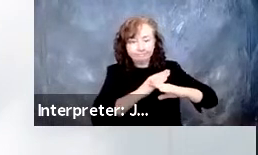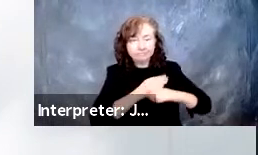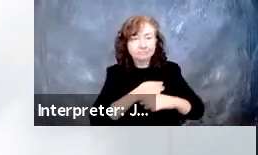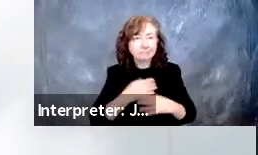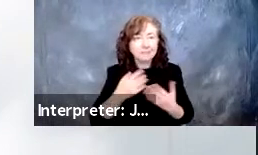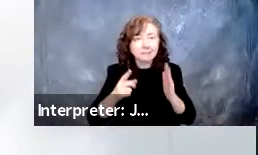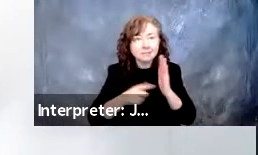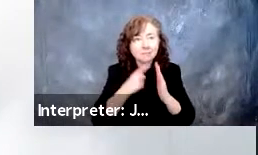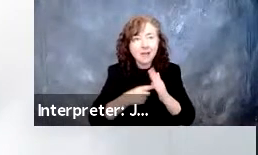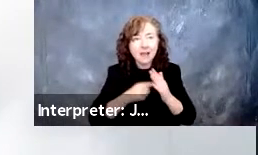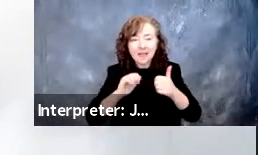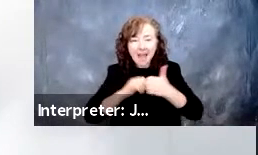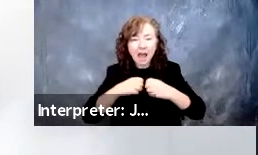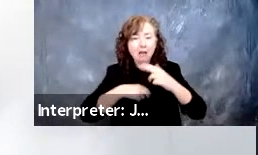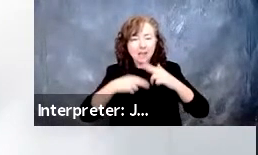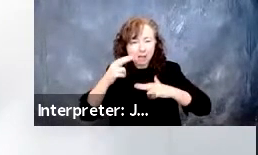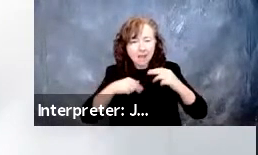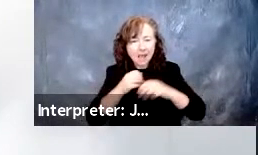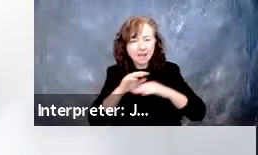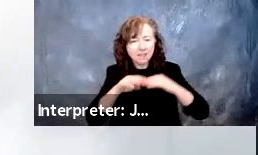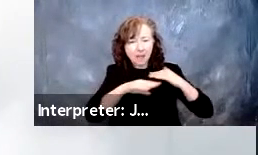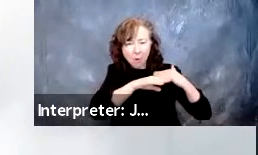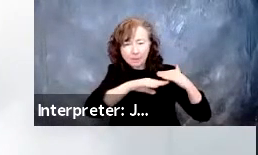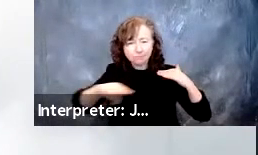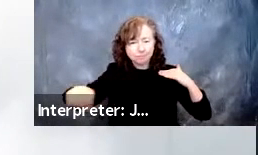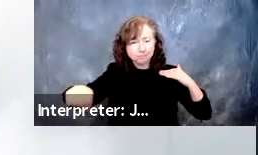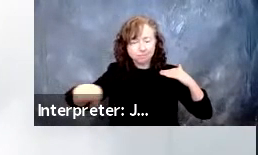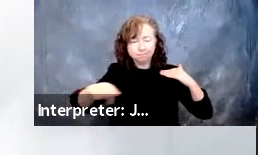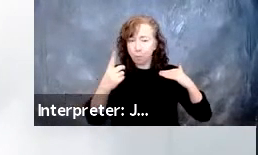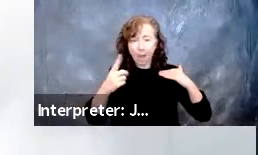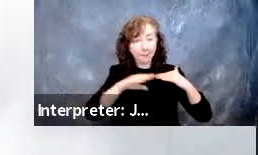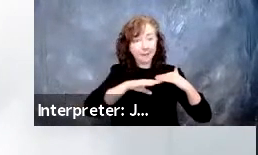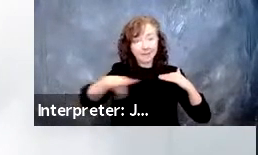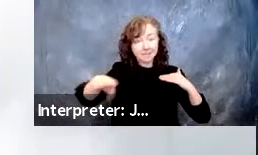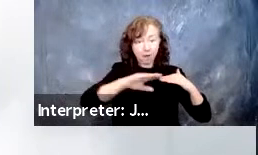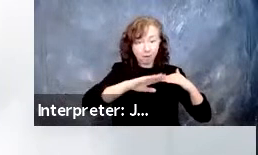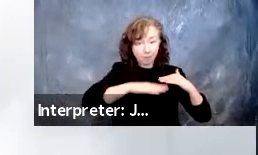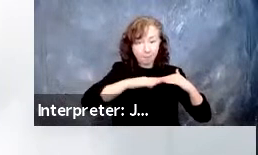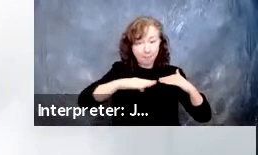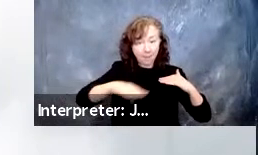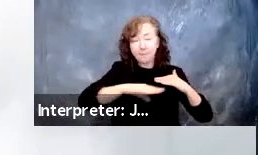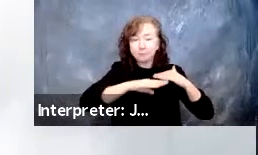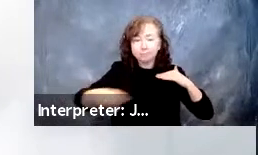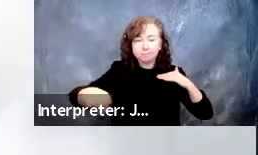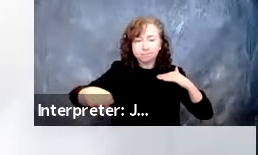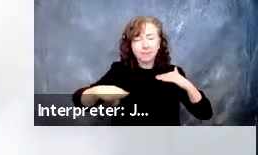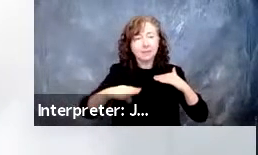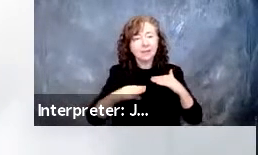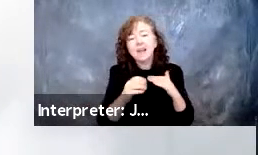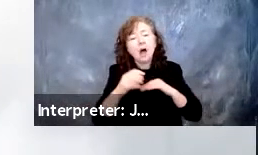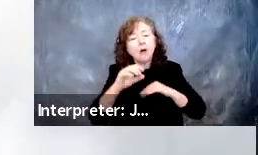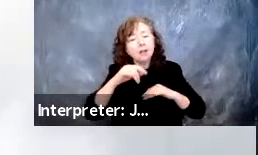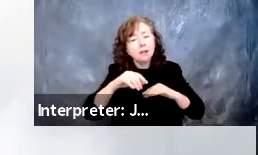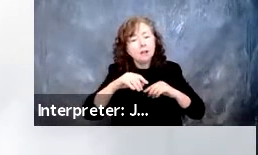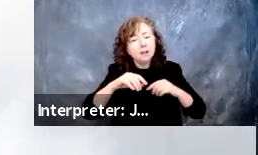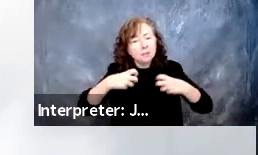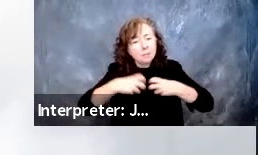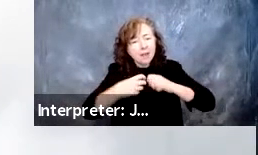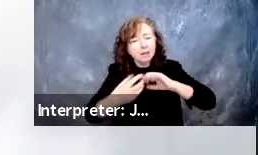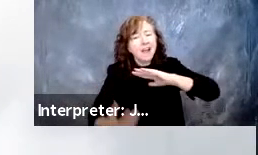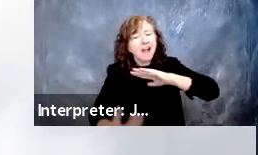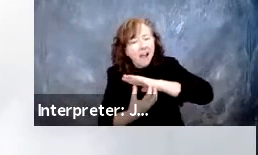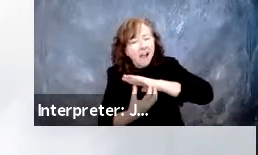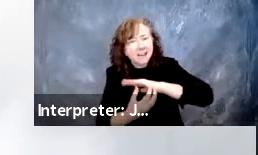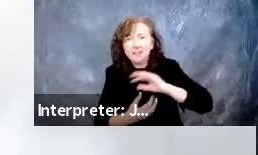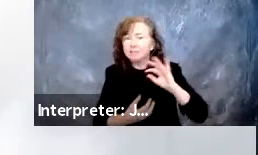constructions still have batteries in the floor. It's a great place to put them in the floor. It keeps a low center of gravity. You can spread them out